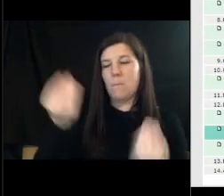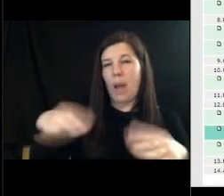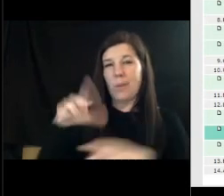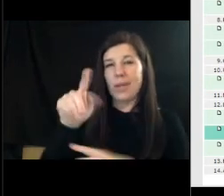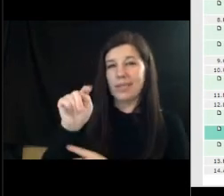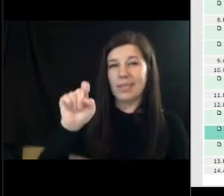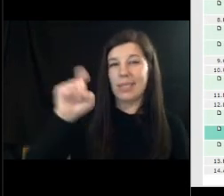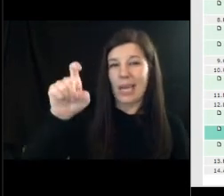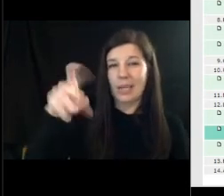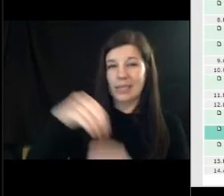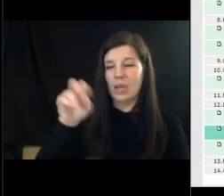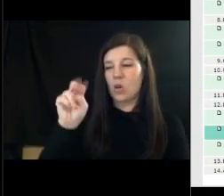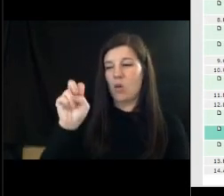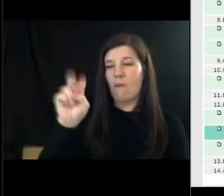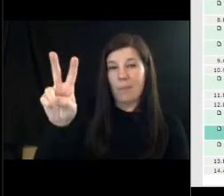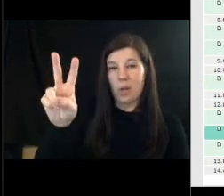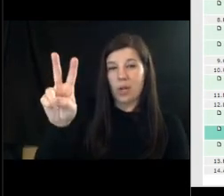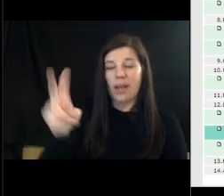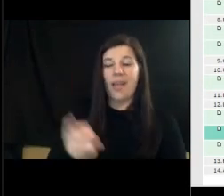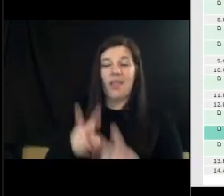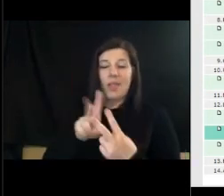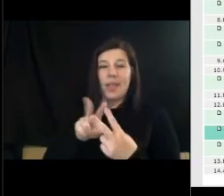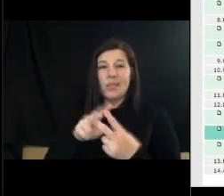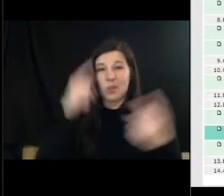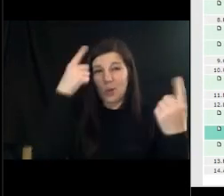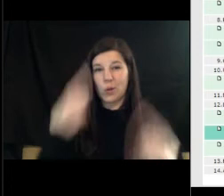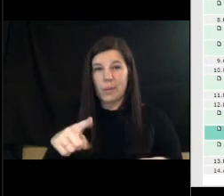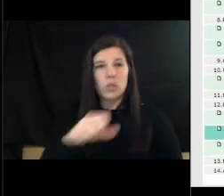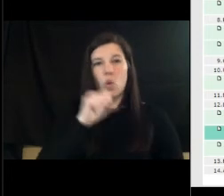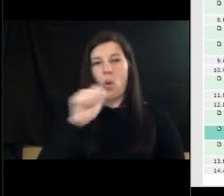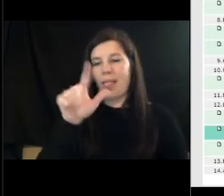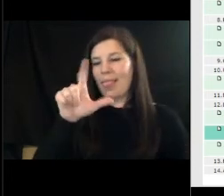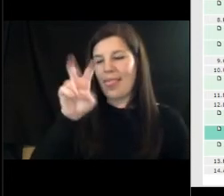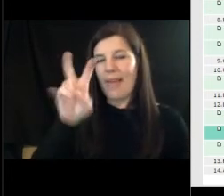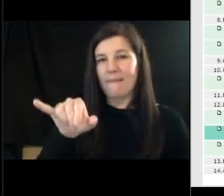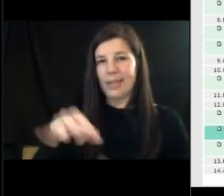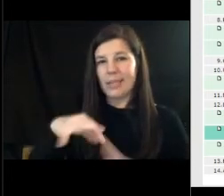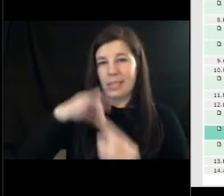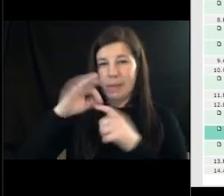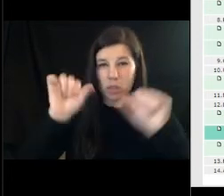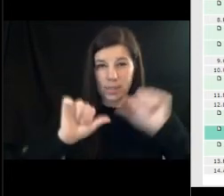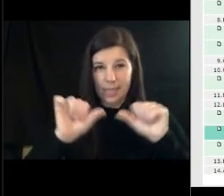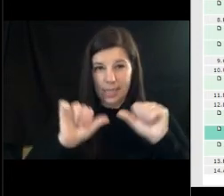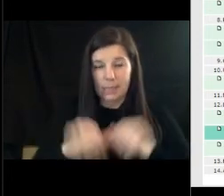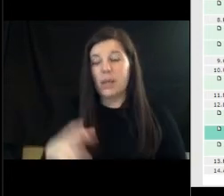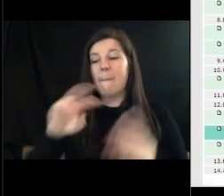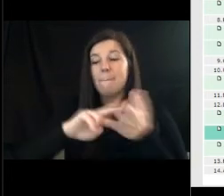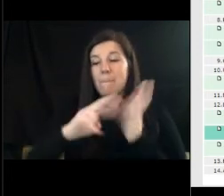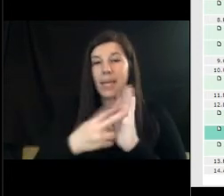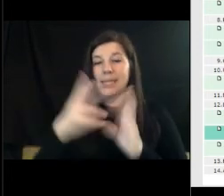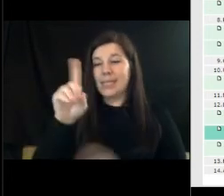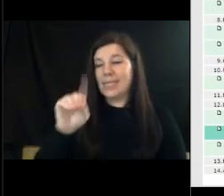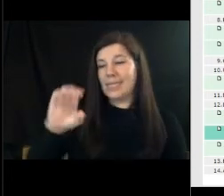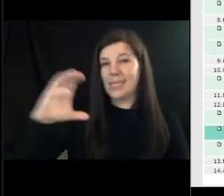what these two agreements do these two agreements do not levy the special assessment so um in december i believe it was